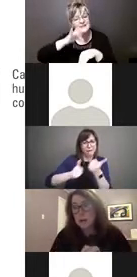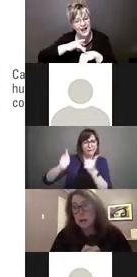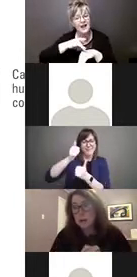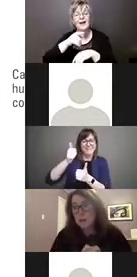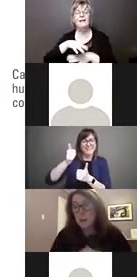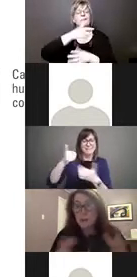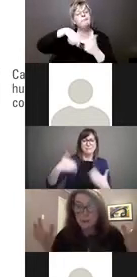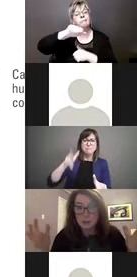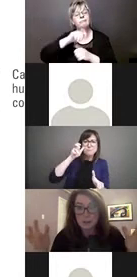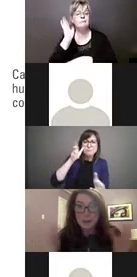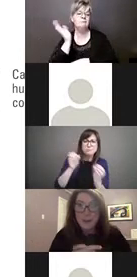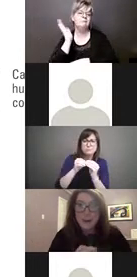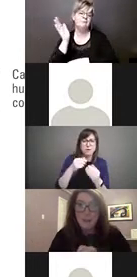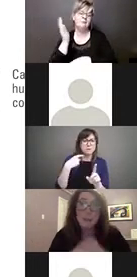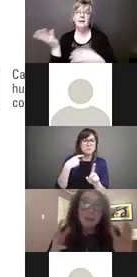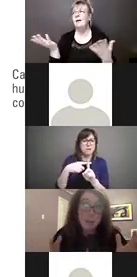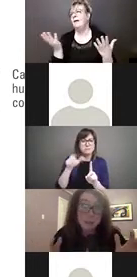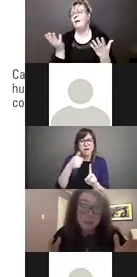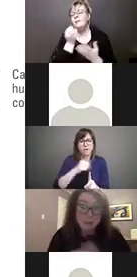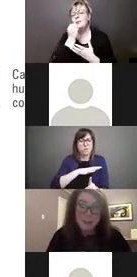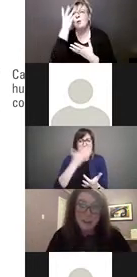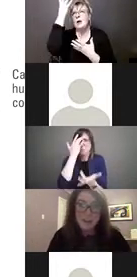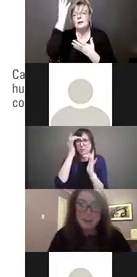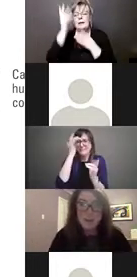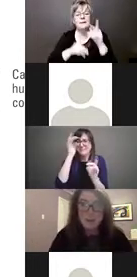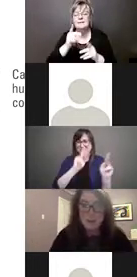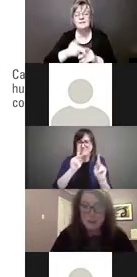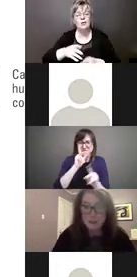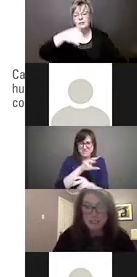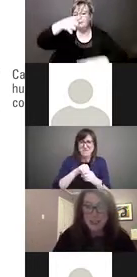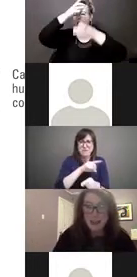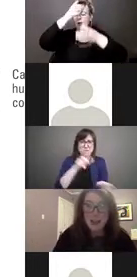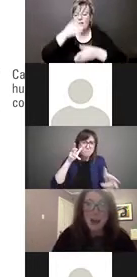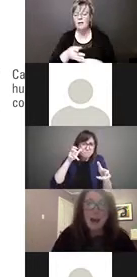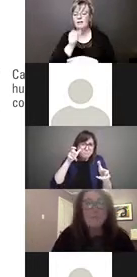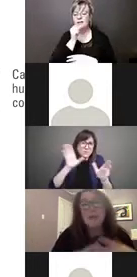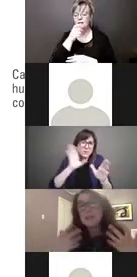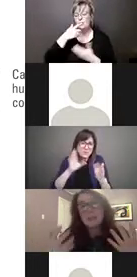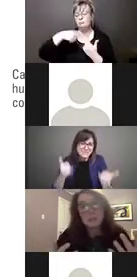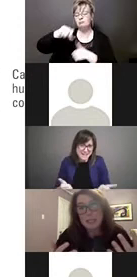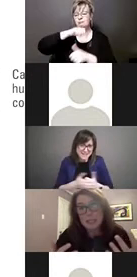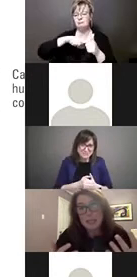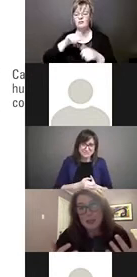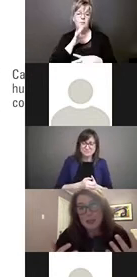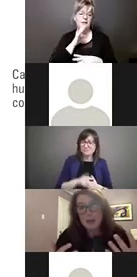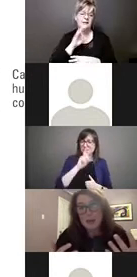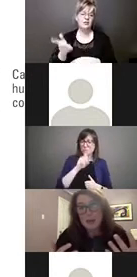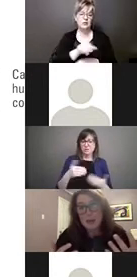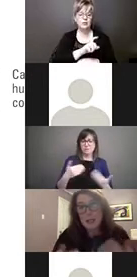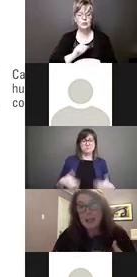wonderful, brilliant people who you will be hearing from today. Because it's really,